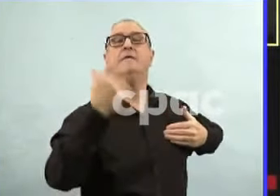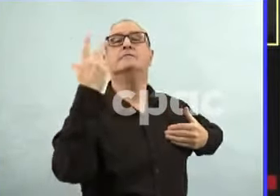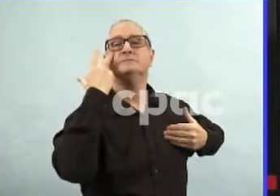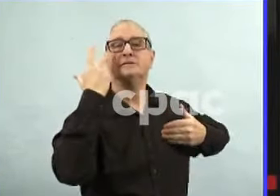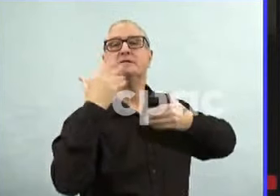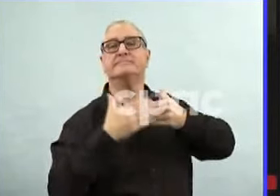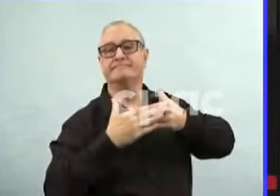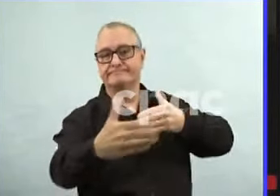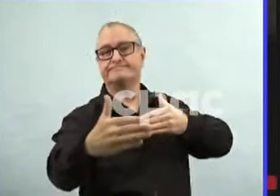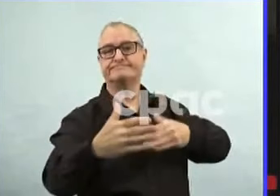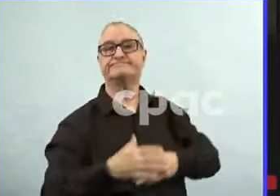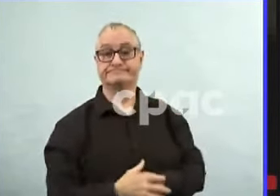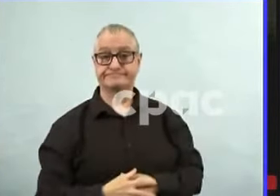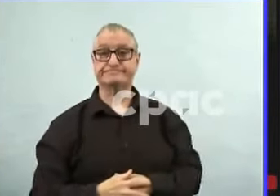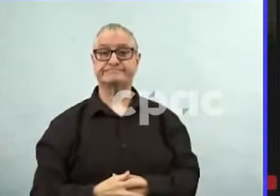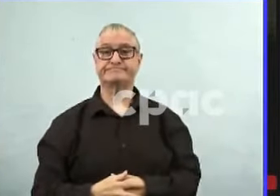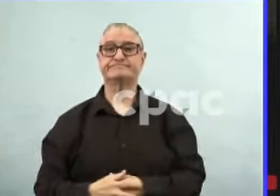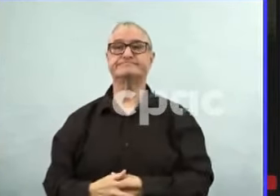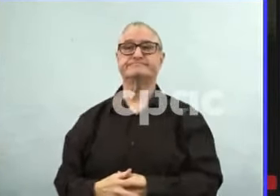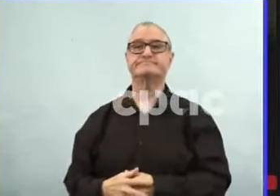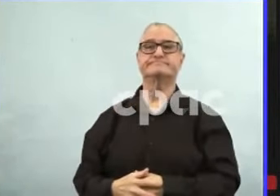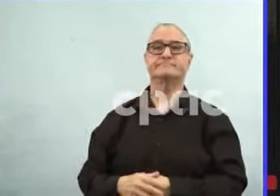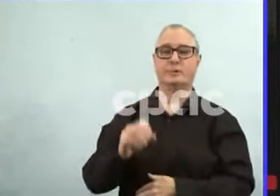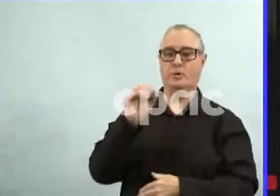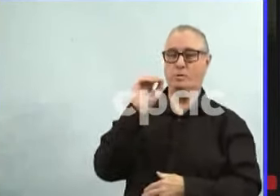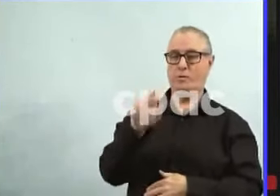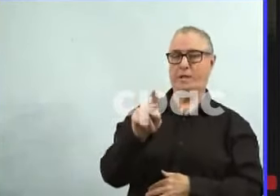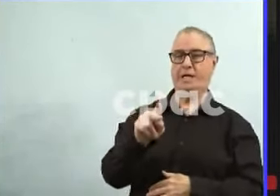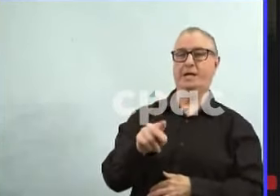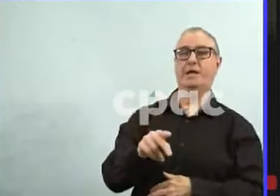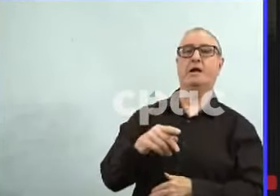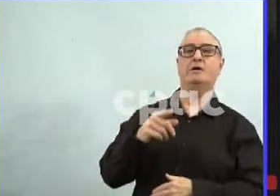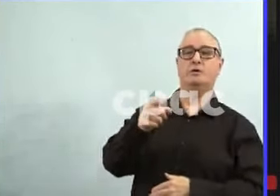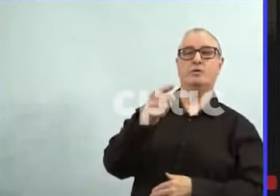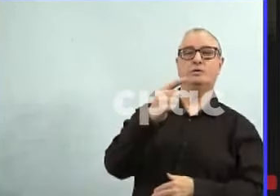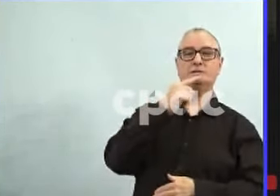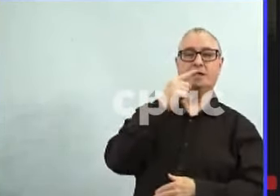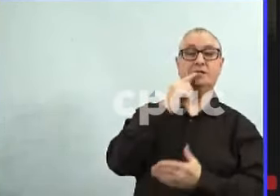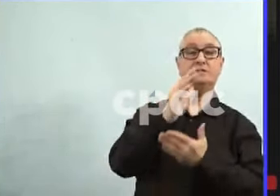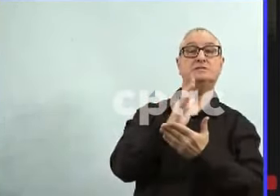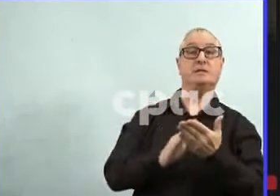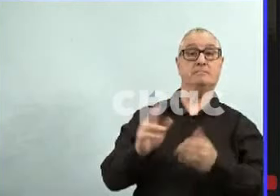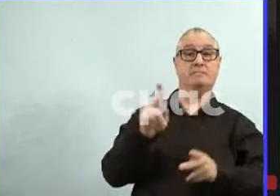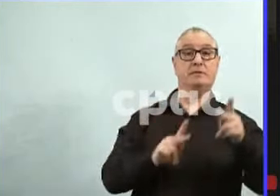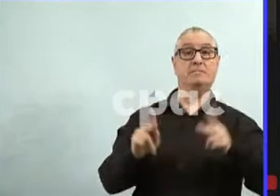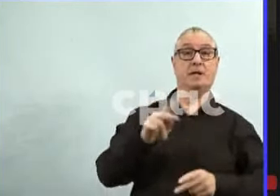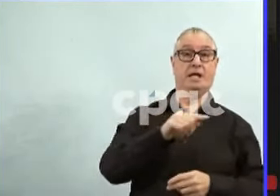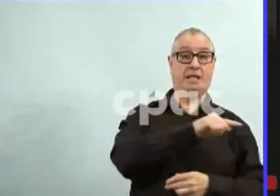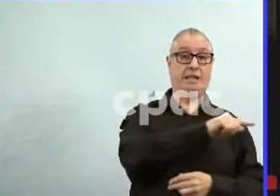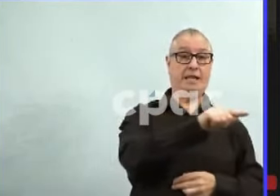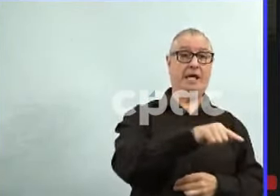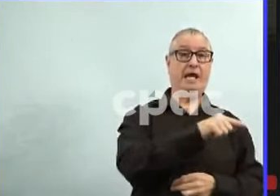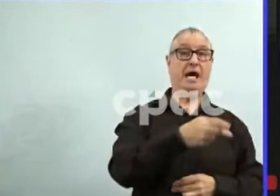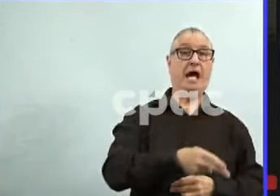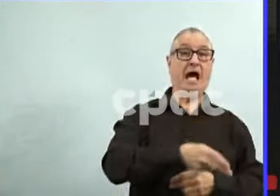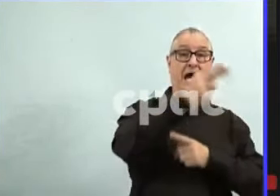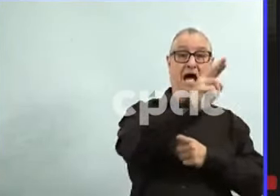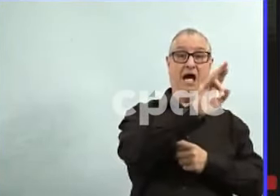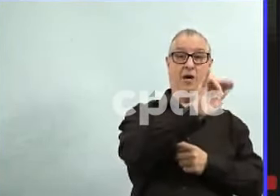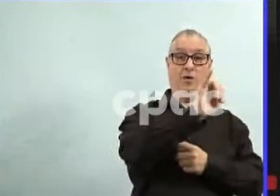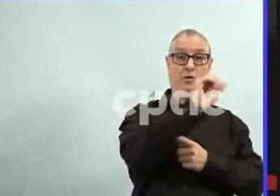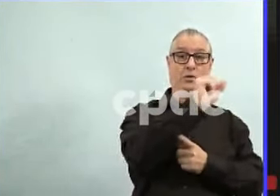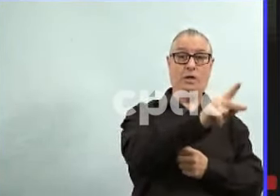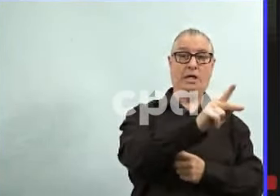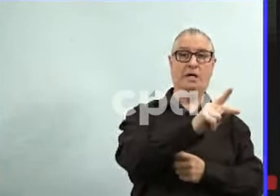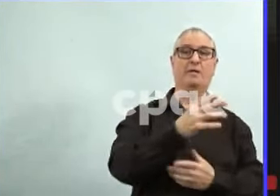Okay. You also mentioned the need for people who are at higher risk of severe infections to get tested as soon as possible. Why not expand